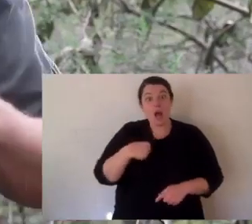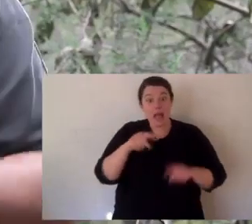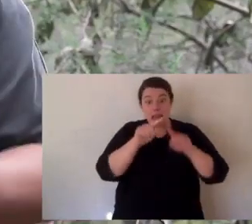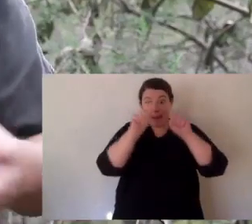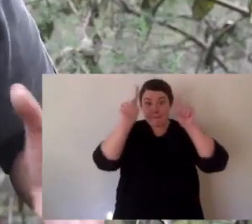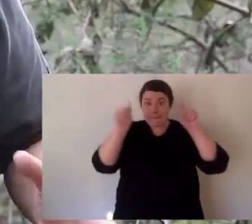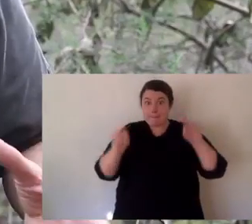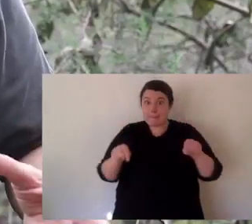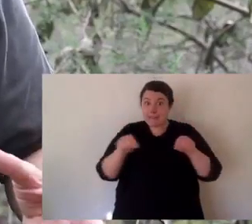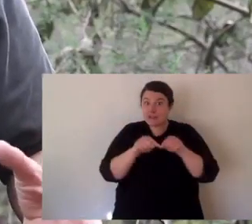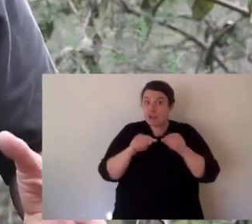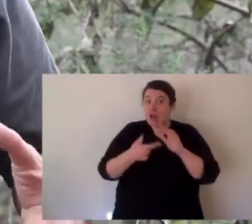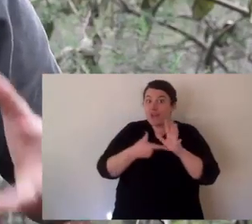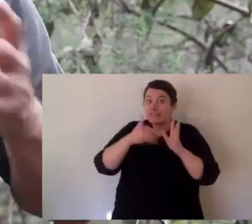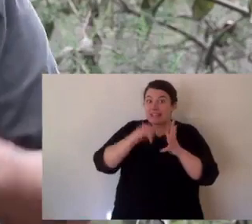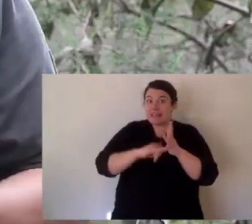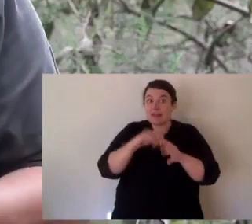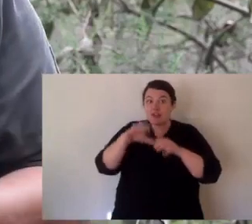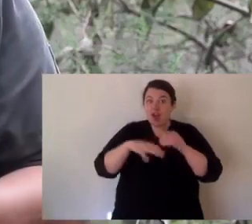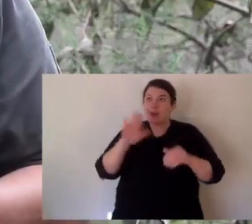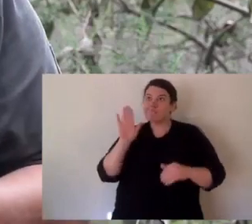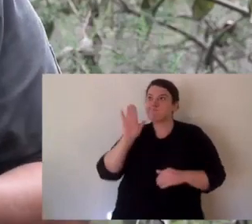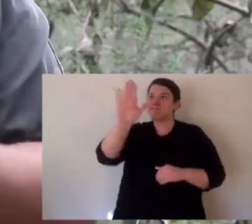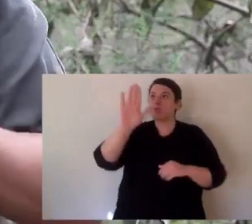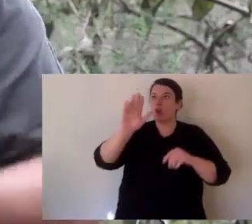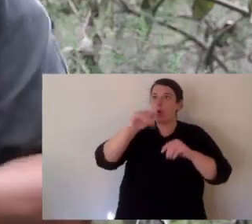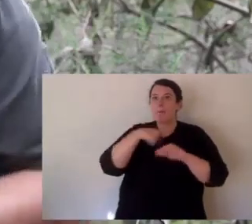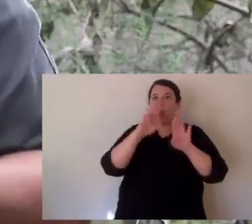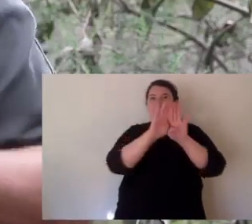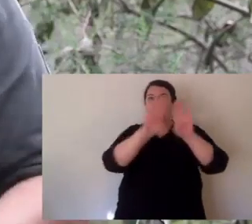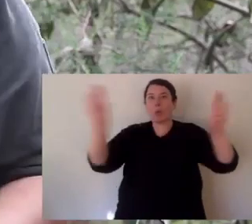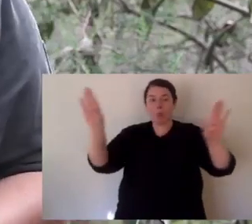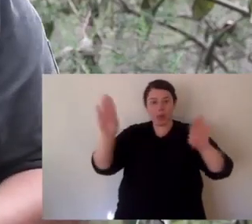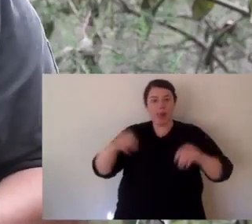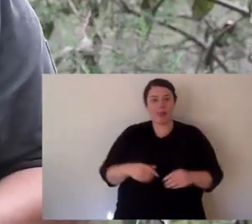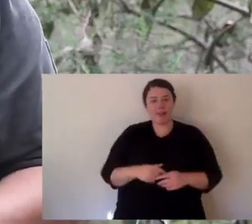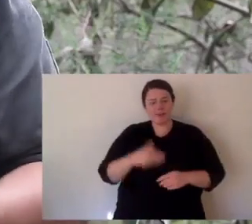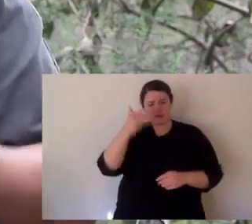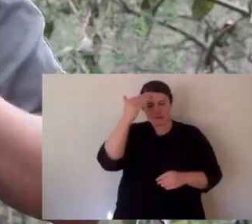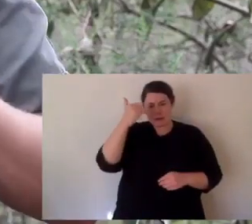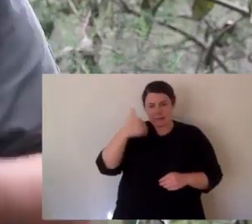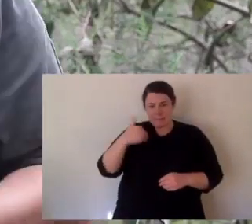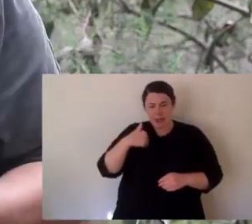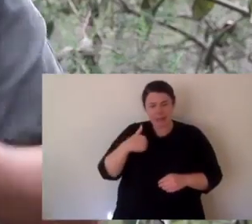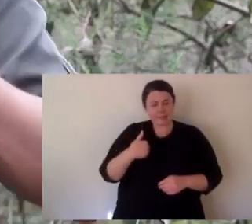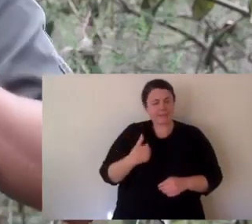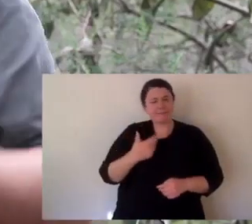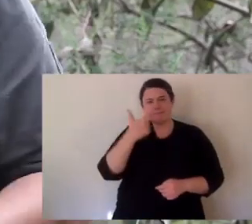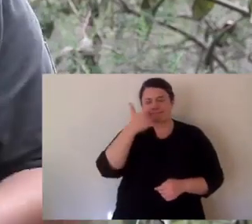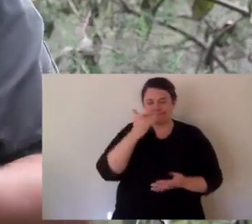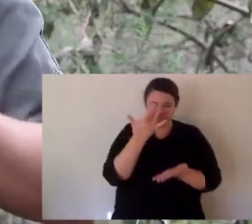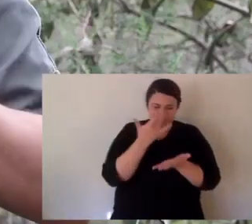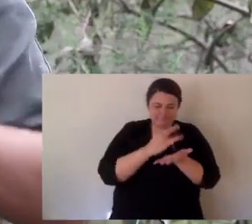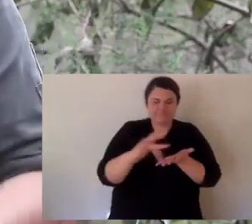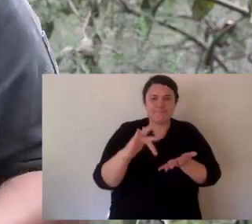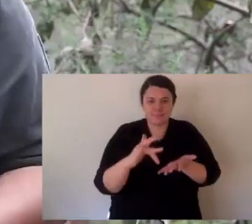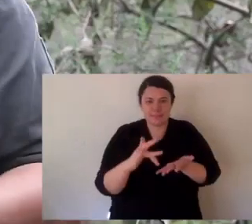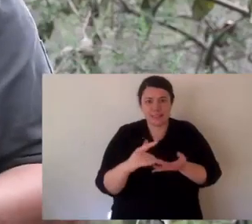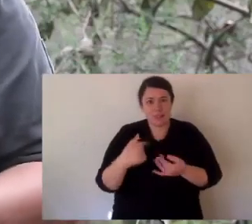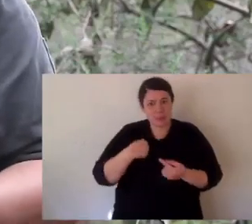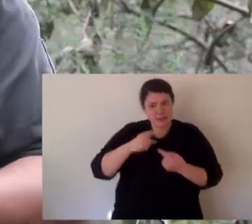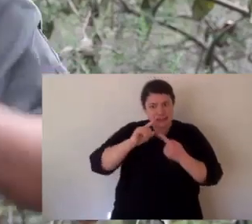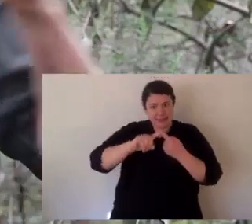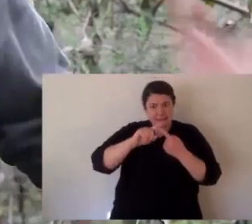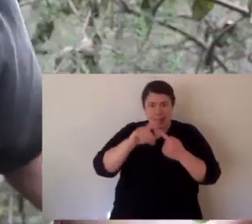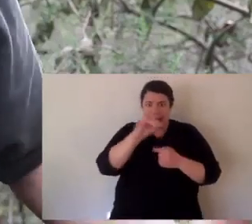I have a couple of things. Now first of all, when I was a little boy, I had a picture of a thylacine on my